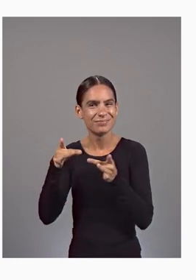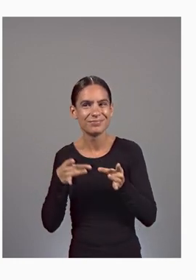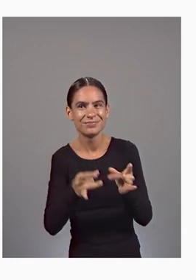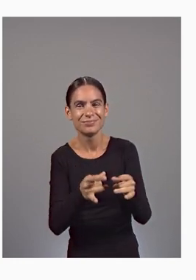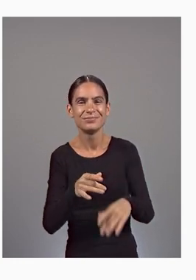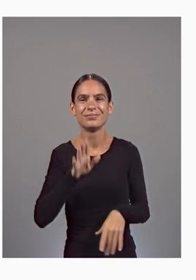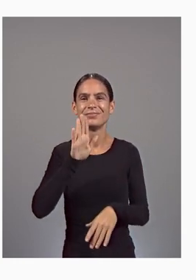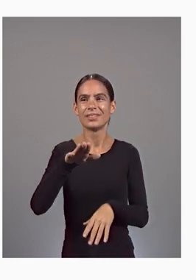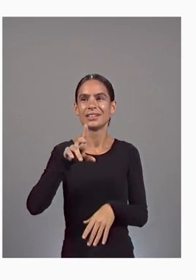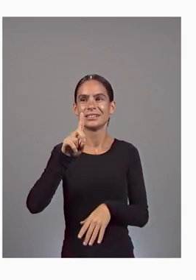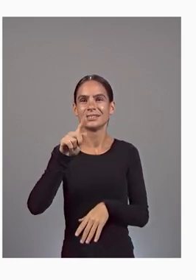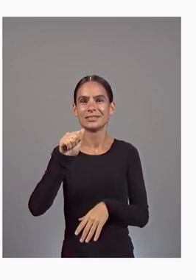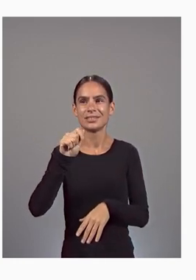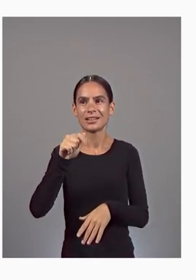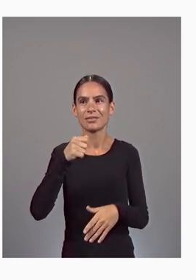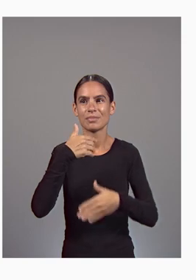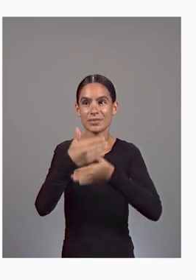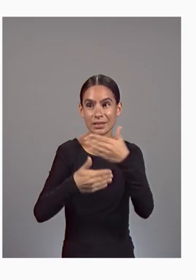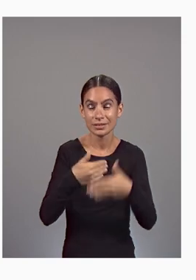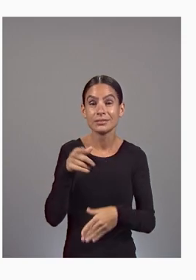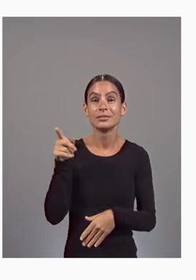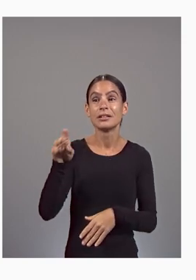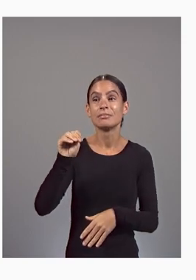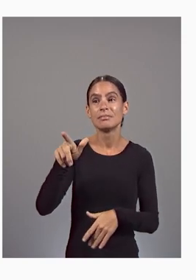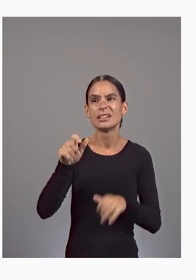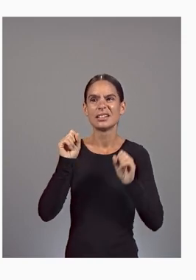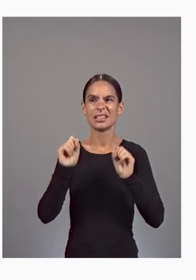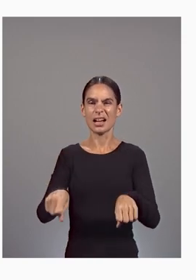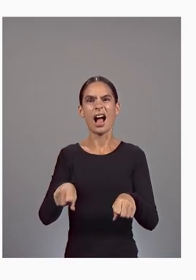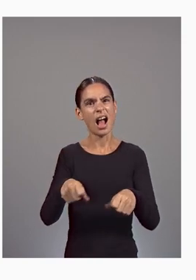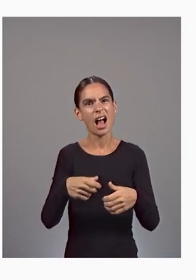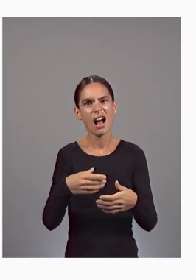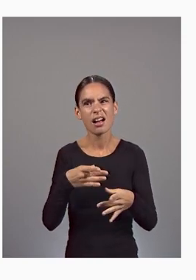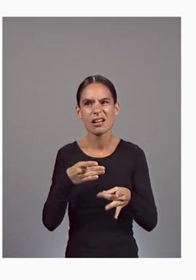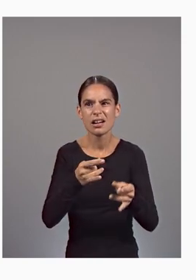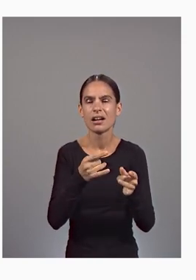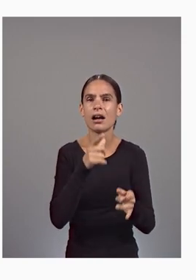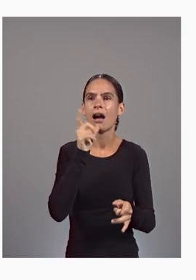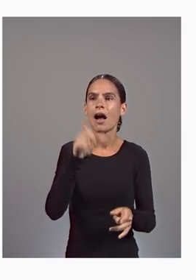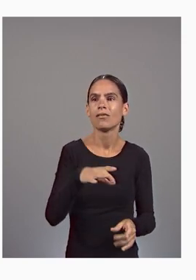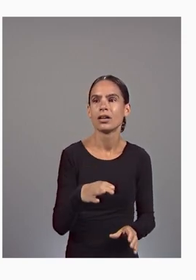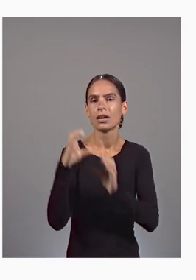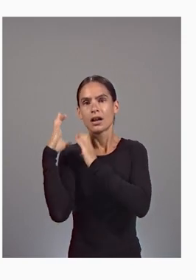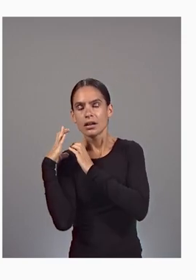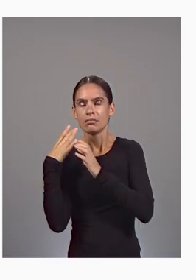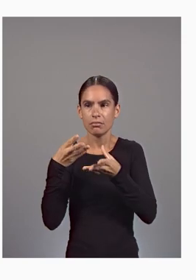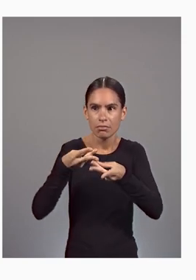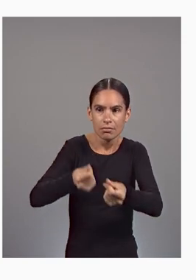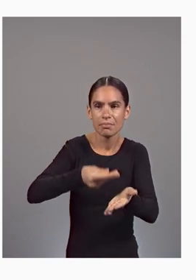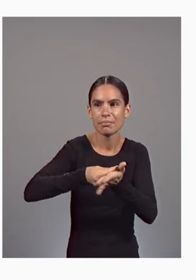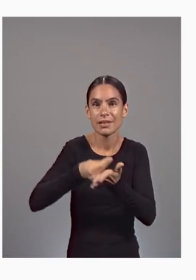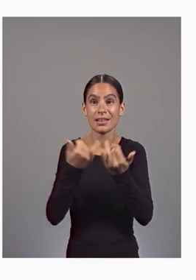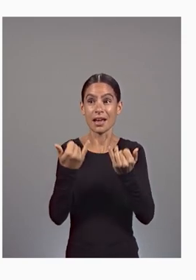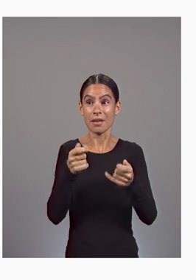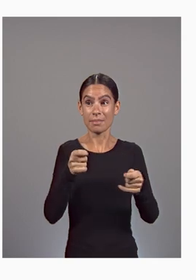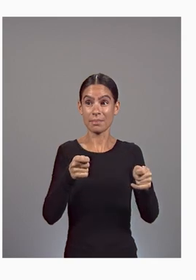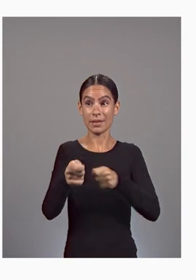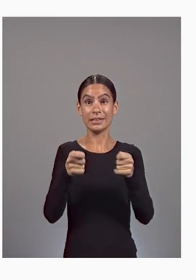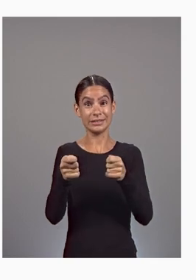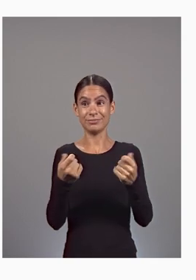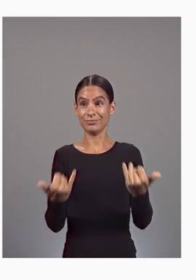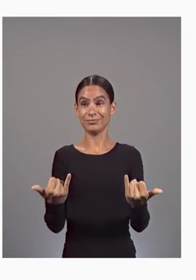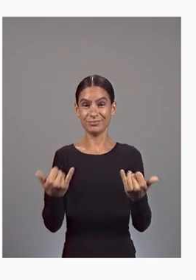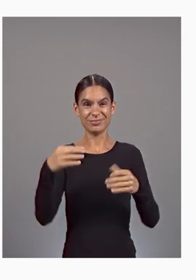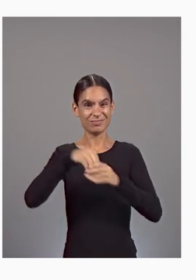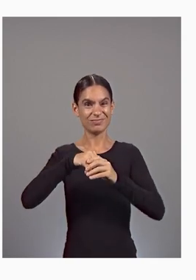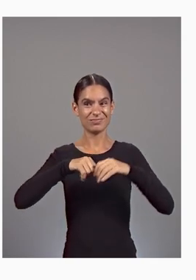machine learning capabilities without being hindered by the complexity and cost of managing underlying infrastructure. Second, Coinbase commerce